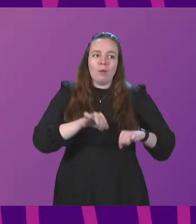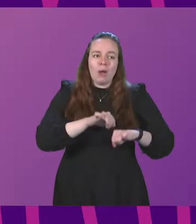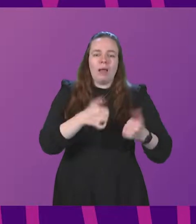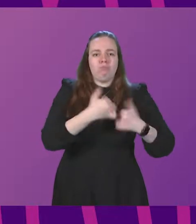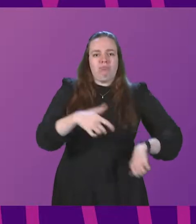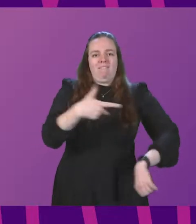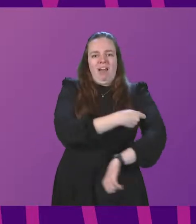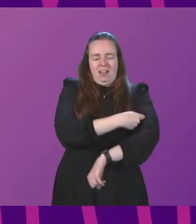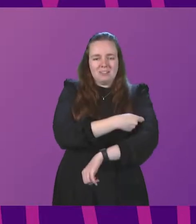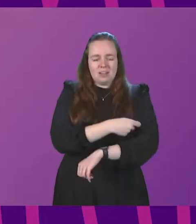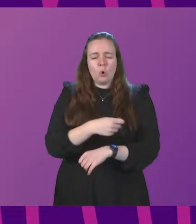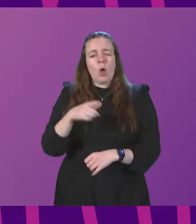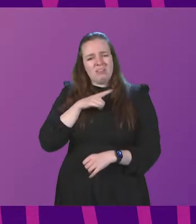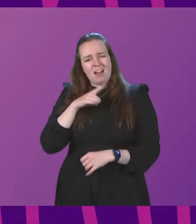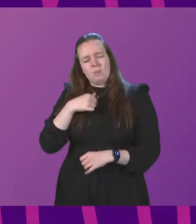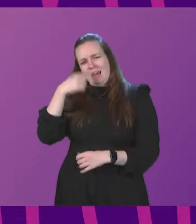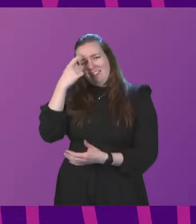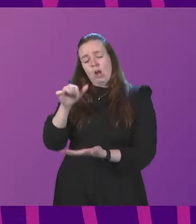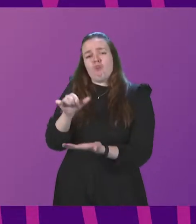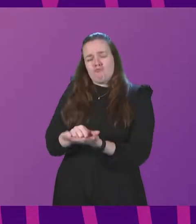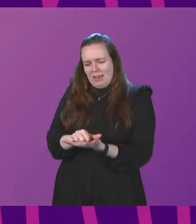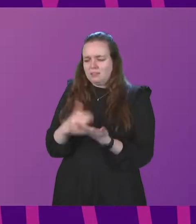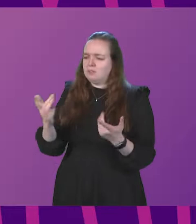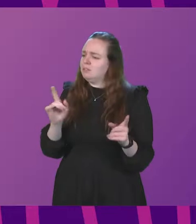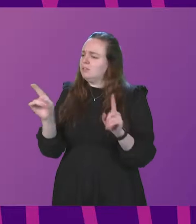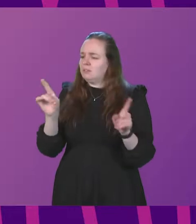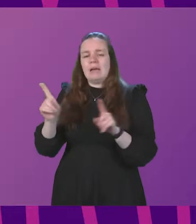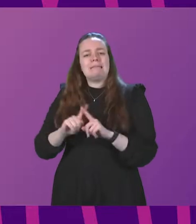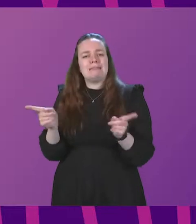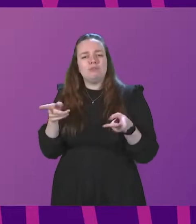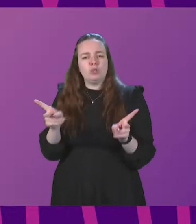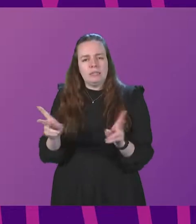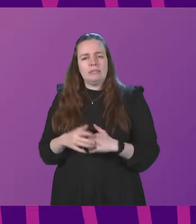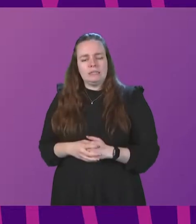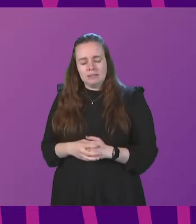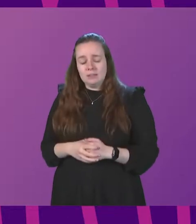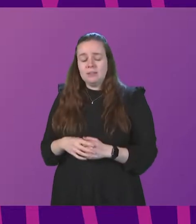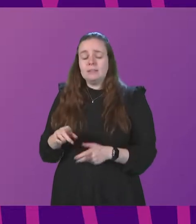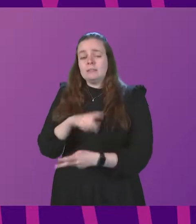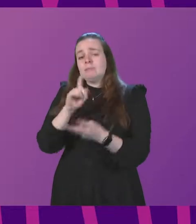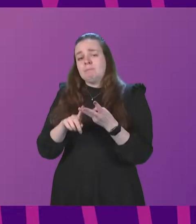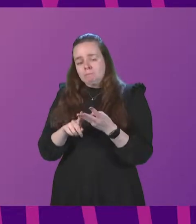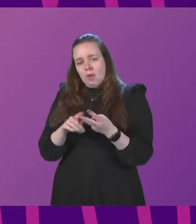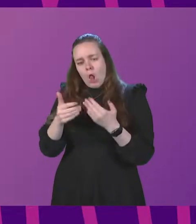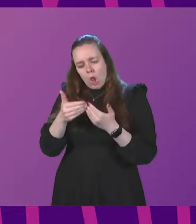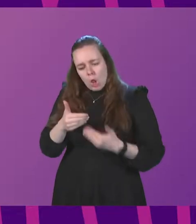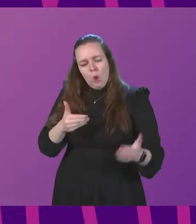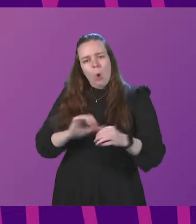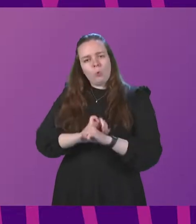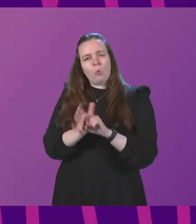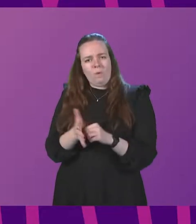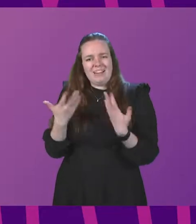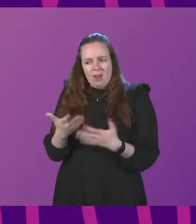it is right, I think, and has been right to take a different approach there. In terms of long Covid, we are already taking action